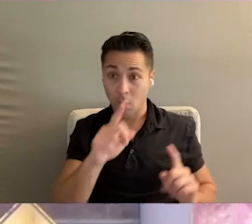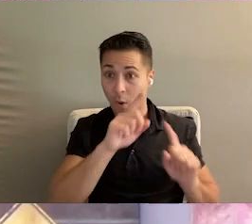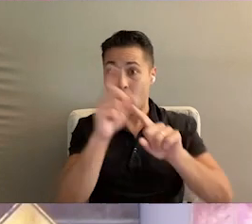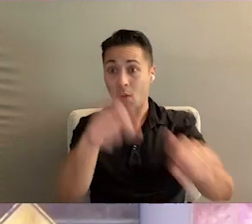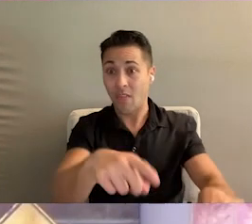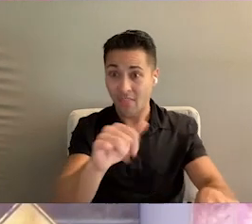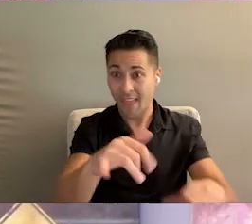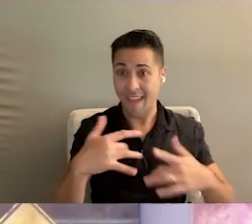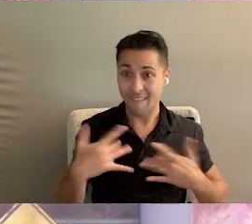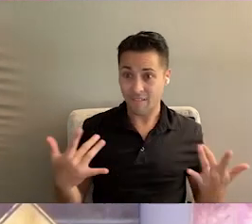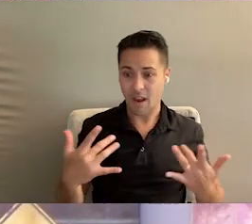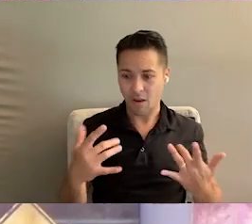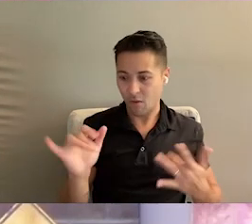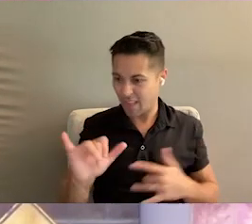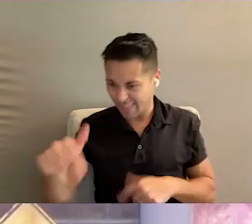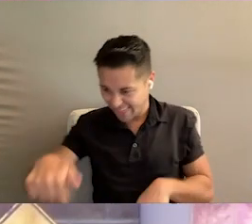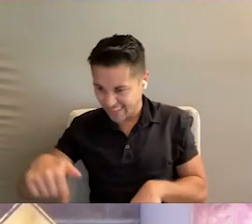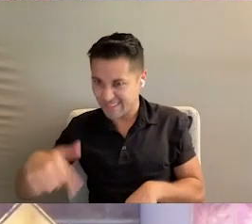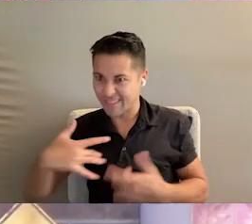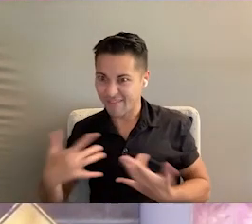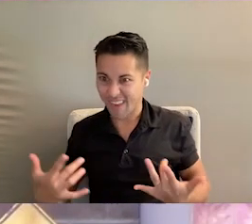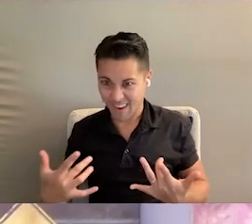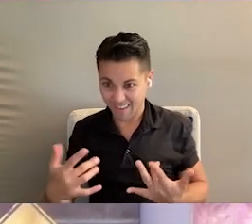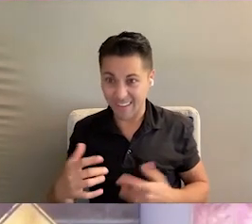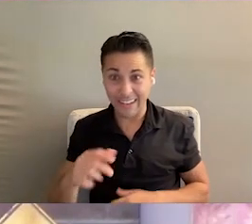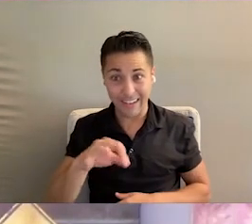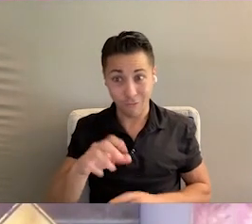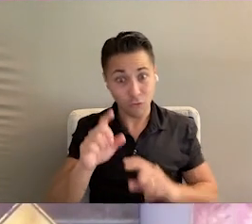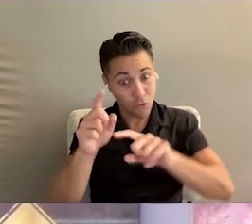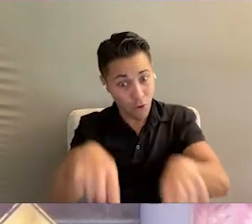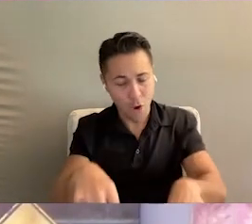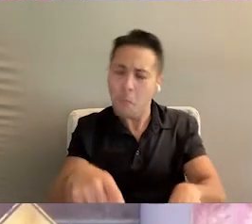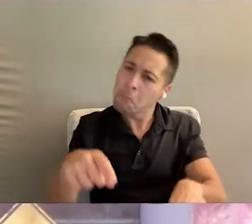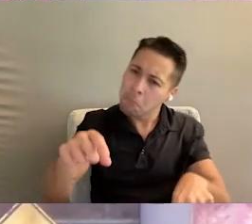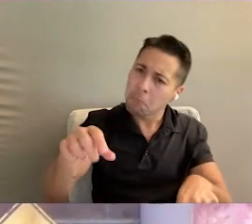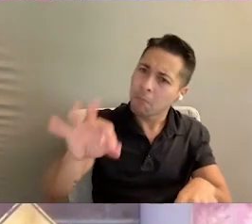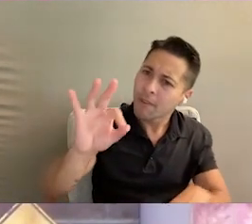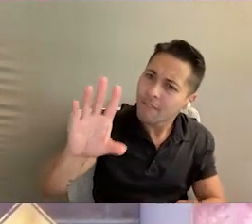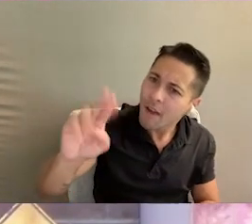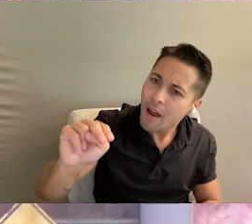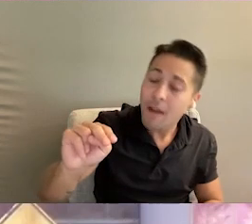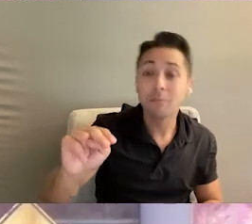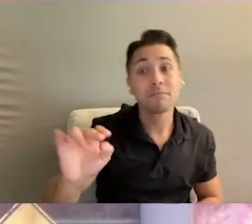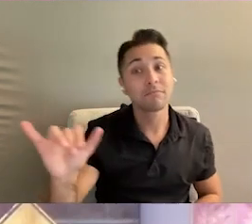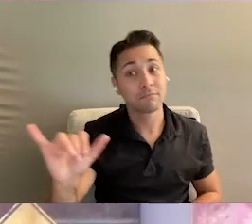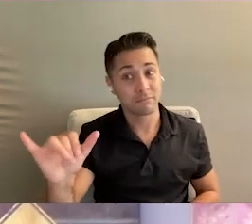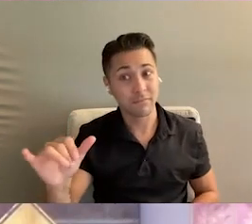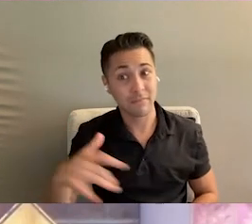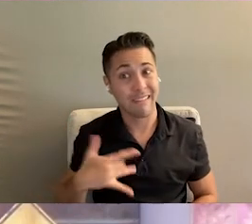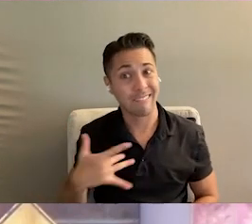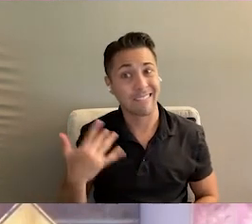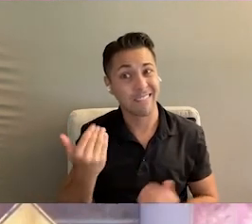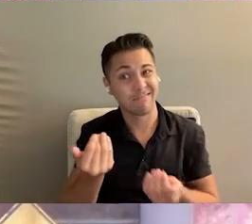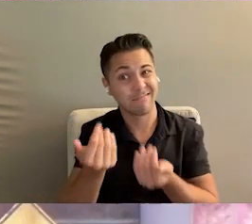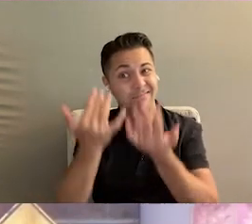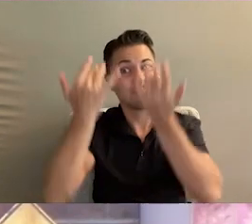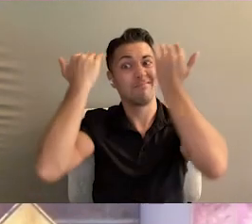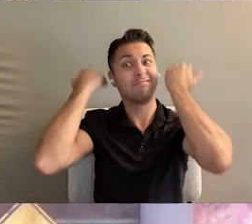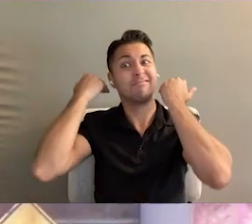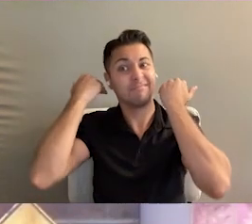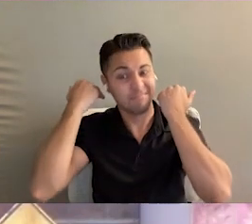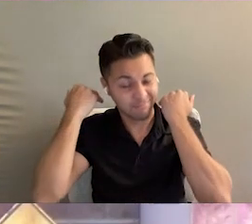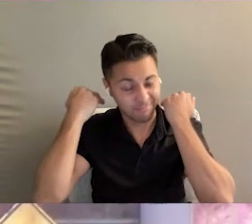such as the one we're at right now can be fun, but it also can be pretty overwhelming,